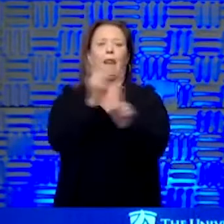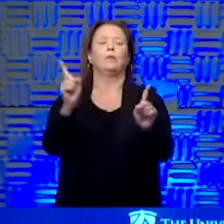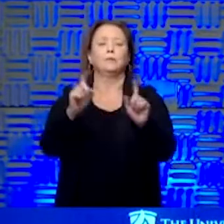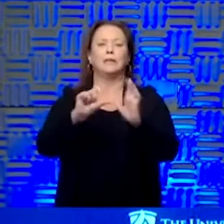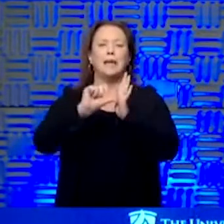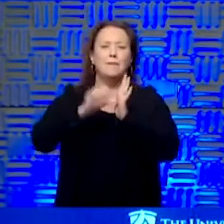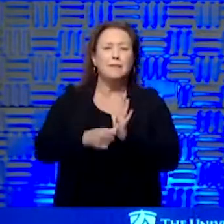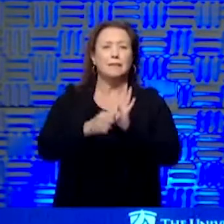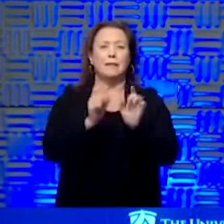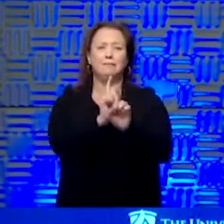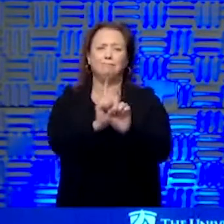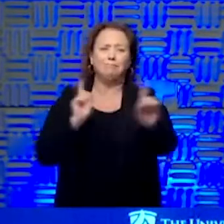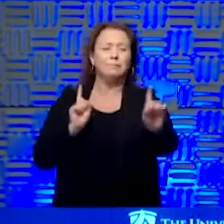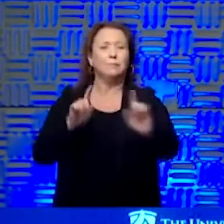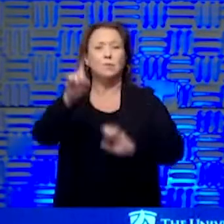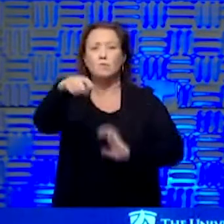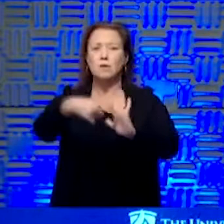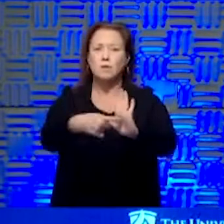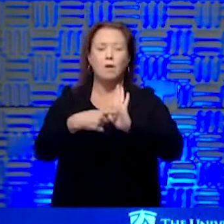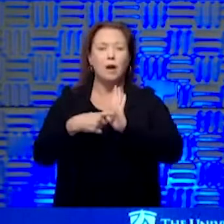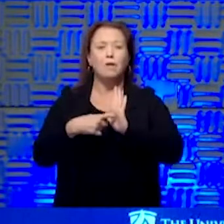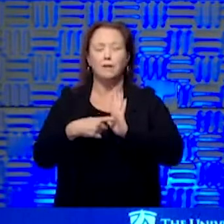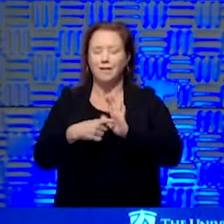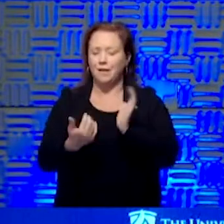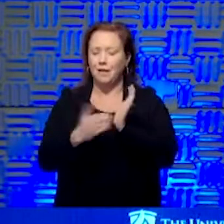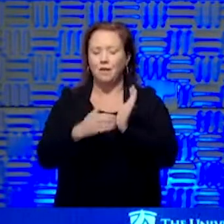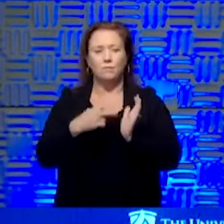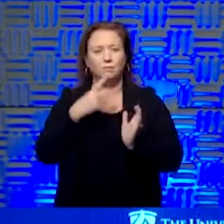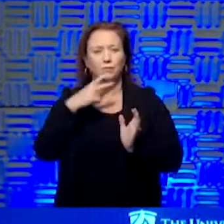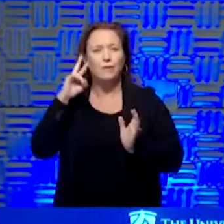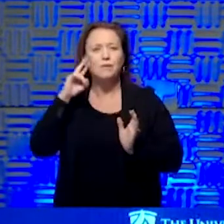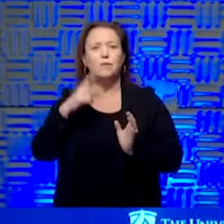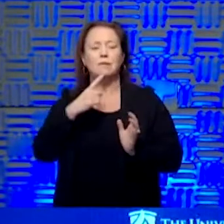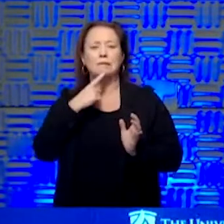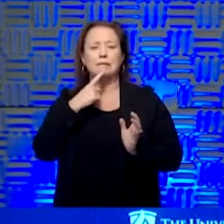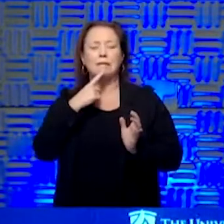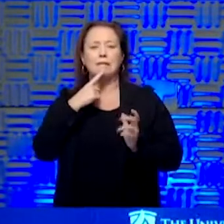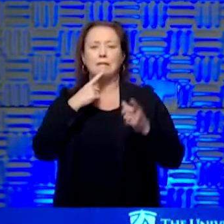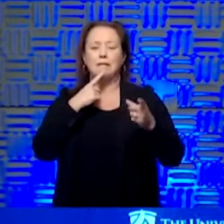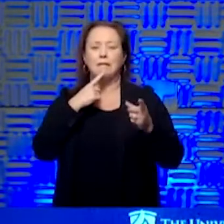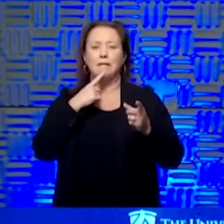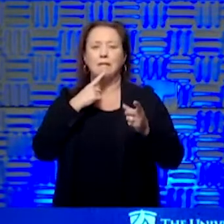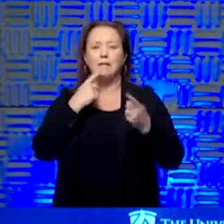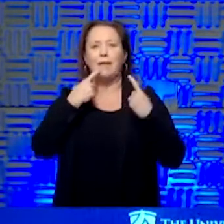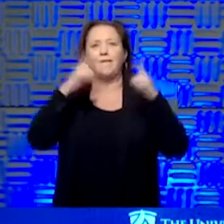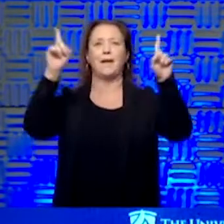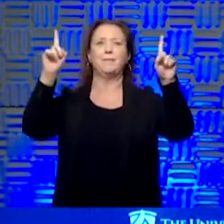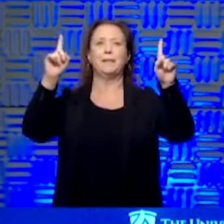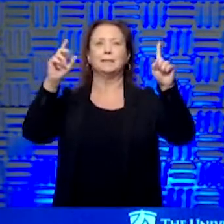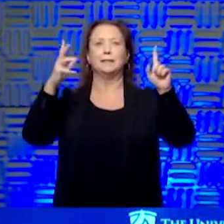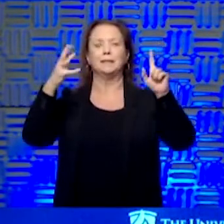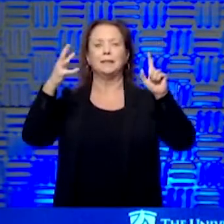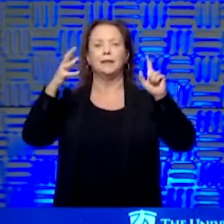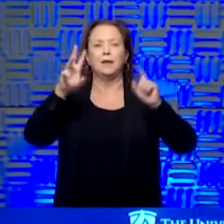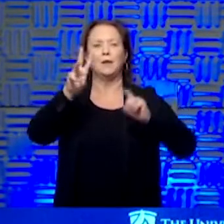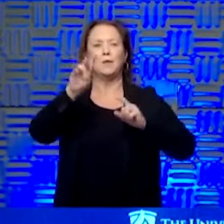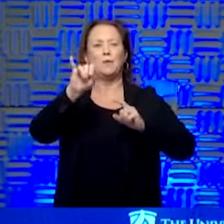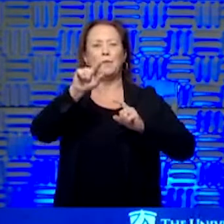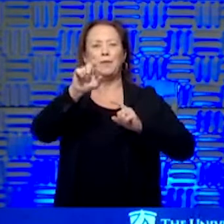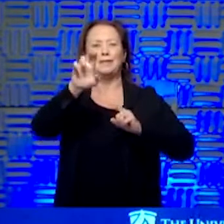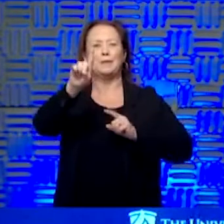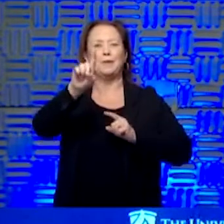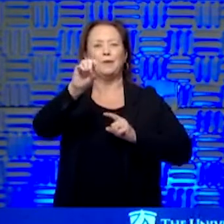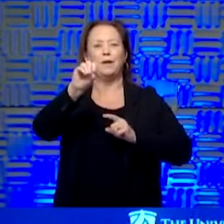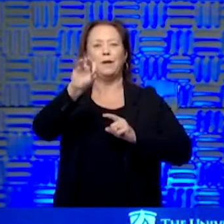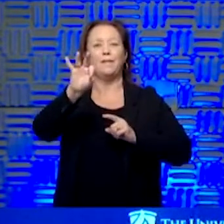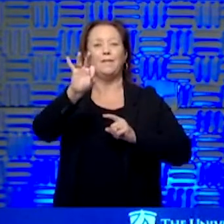you know, it's what we were saying the other day in that famous Wizard of Oz line,